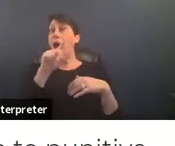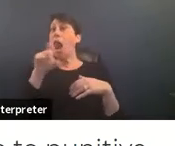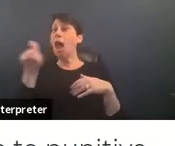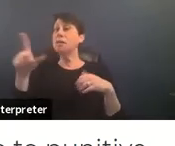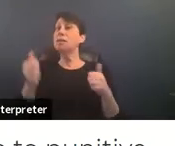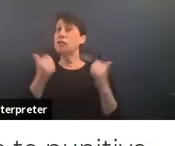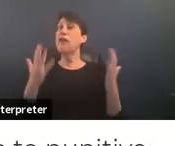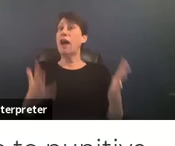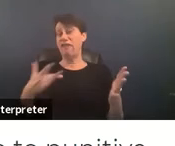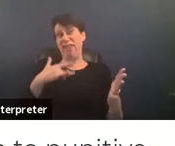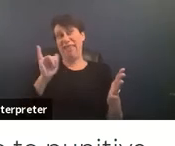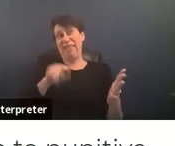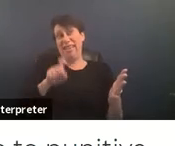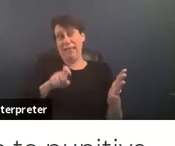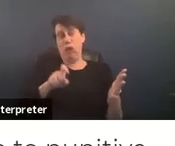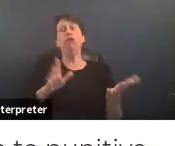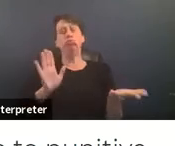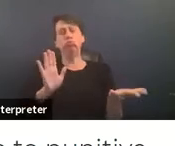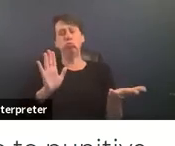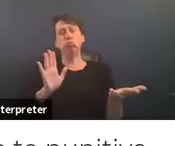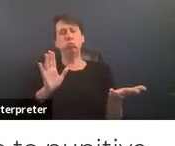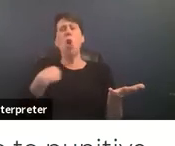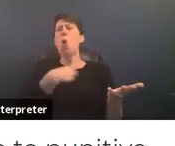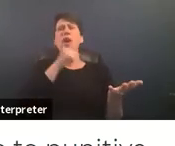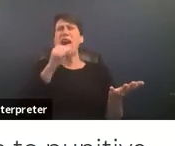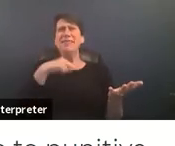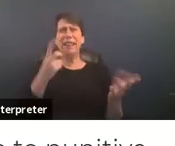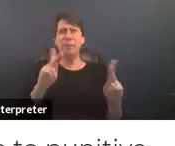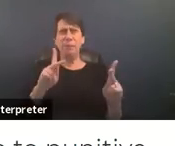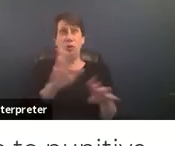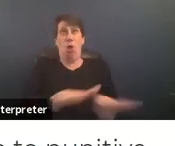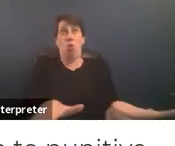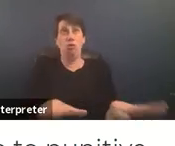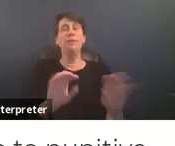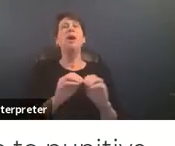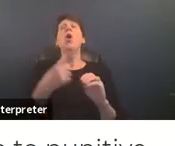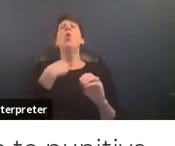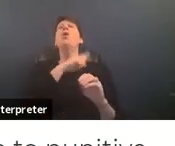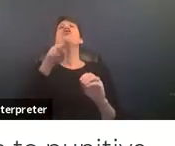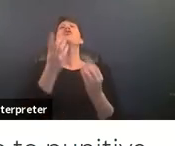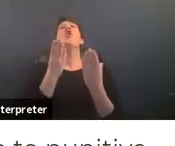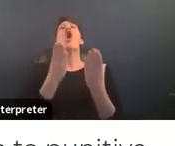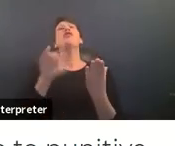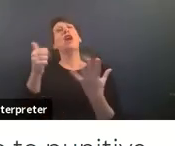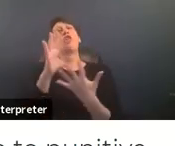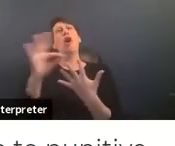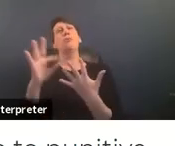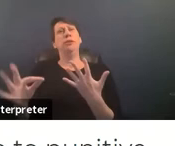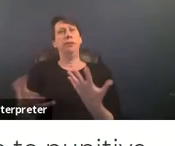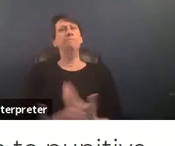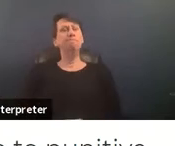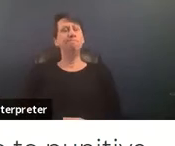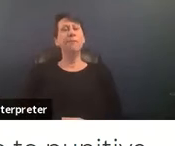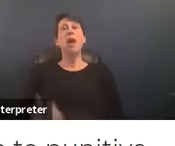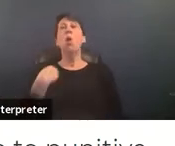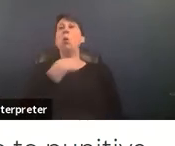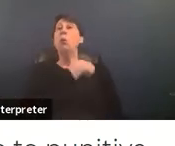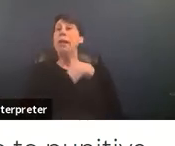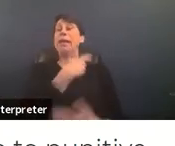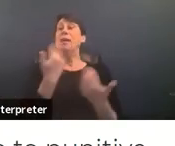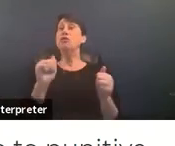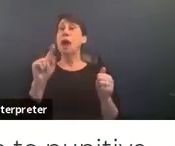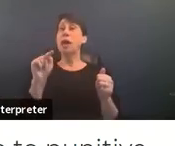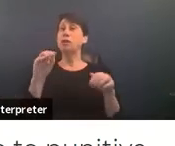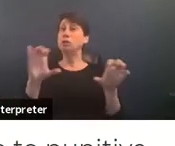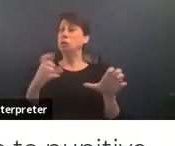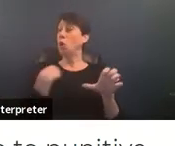finds it necessary right we are not telling anyone not to engage um we are just offering alternatives um we try to do